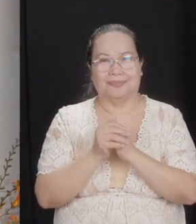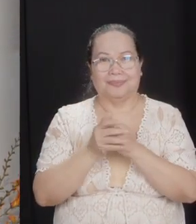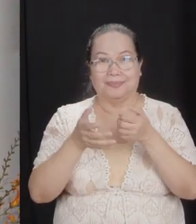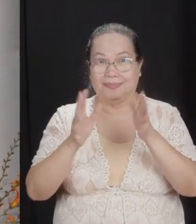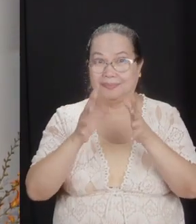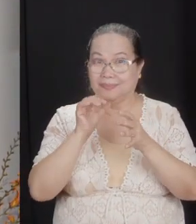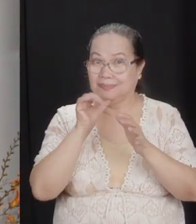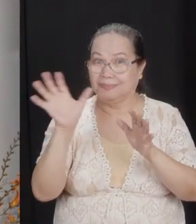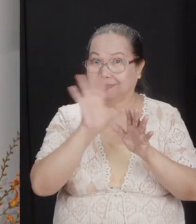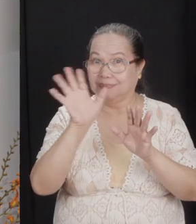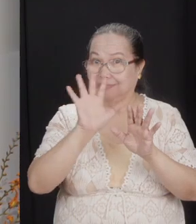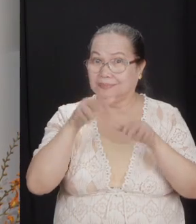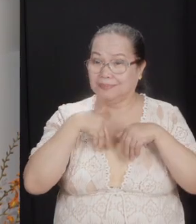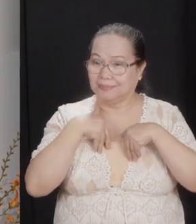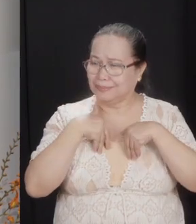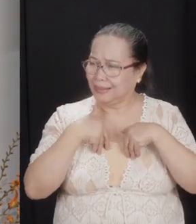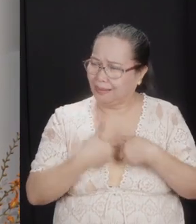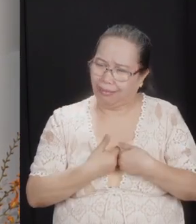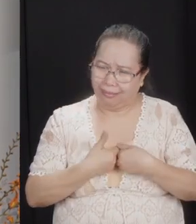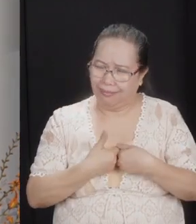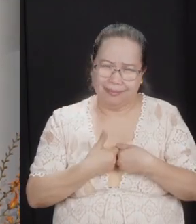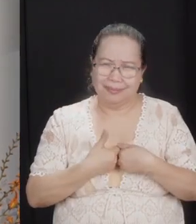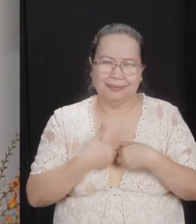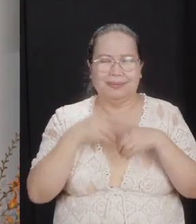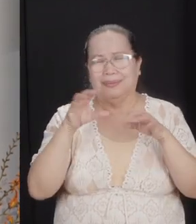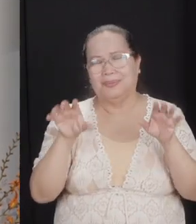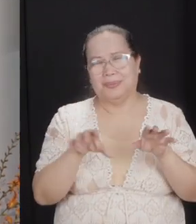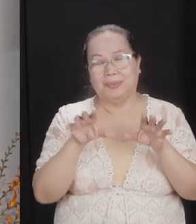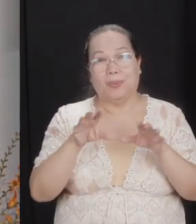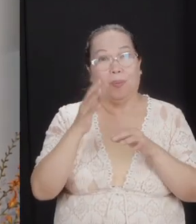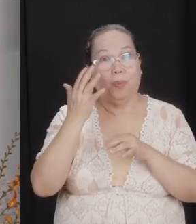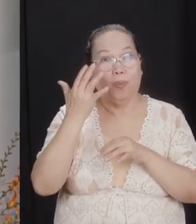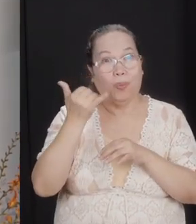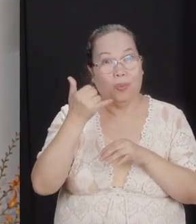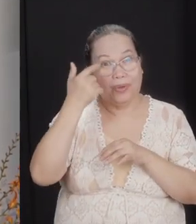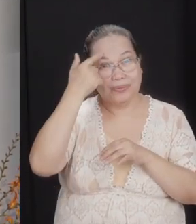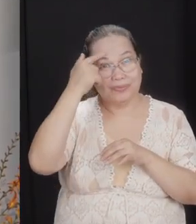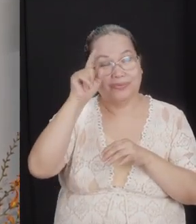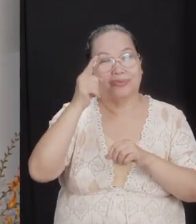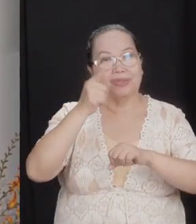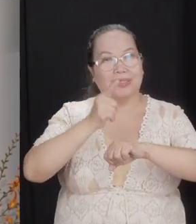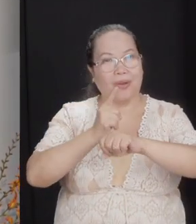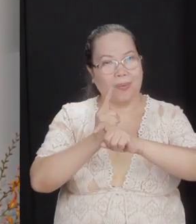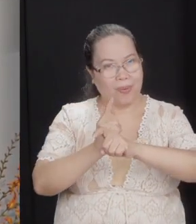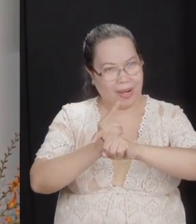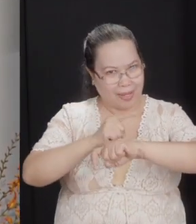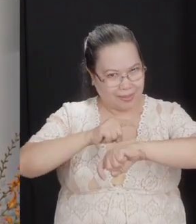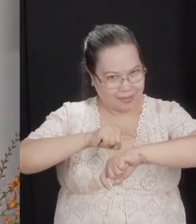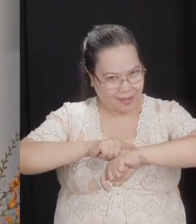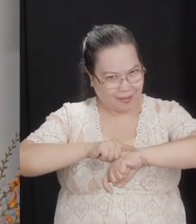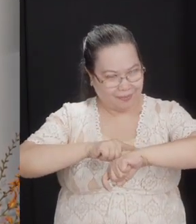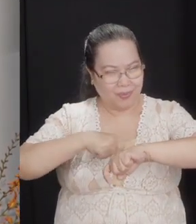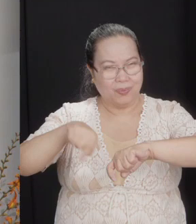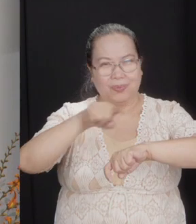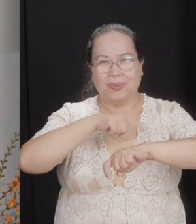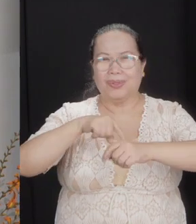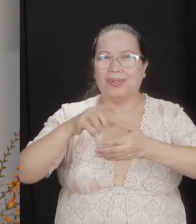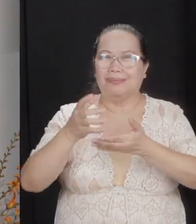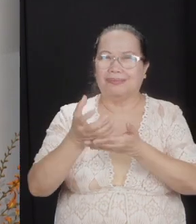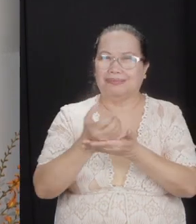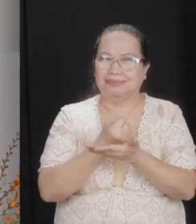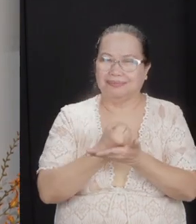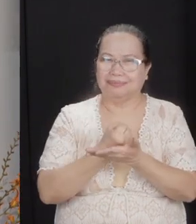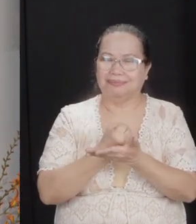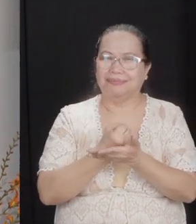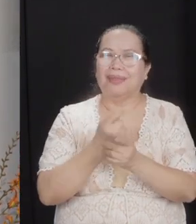us not grow weary of doing good. Why? For in due season we will reap. There is a